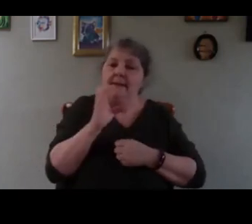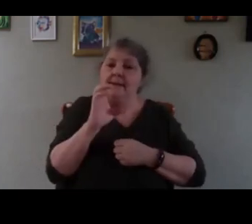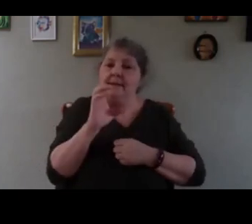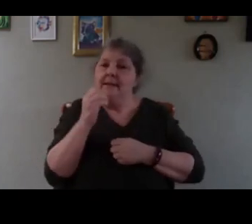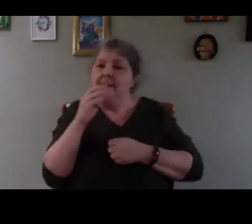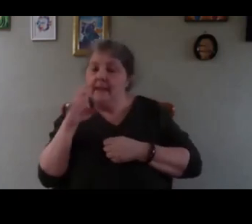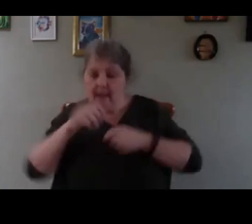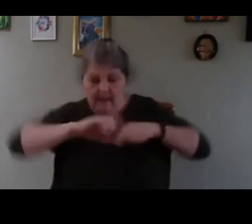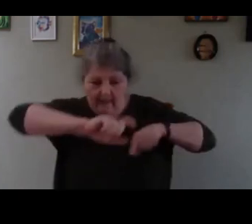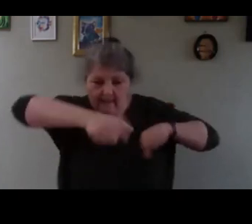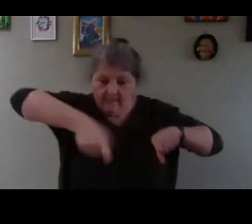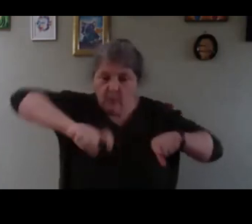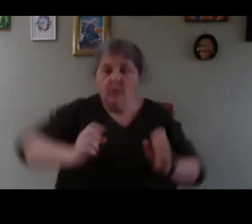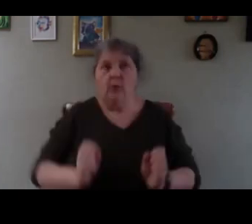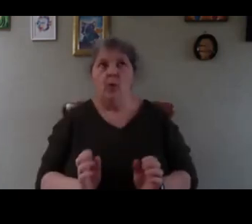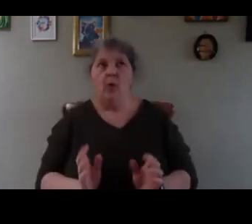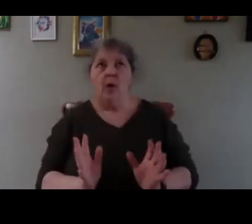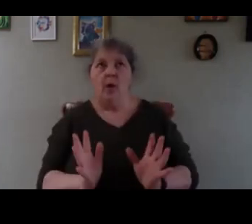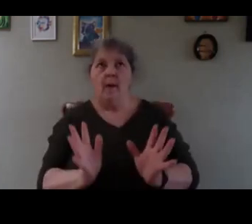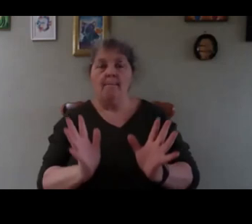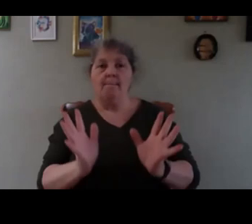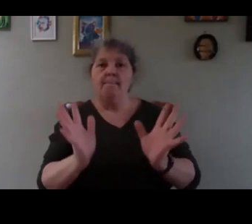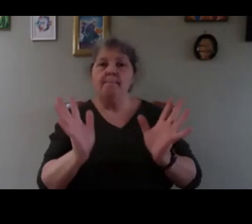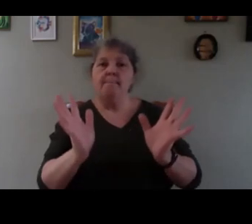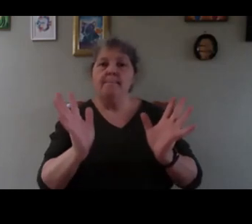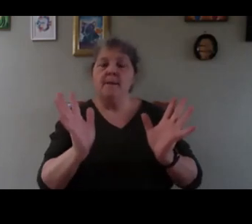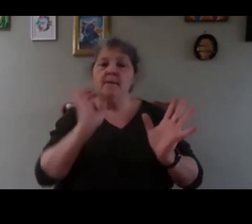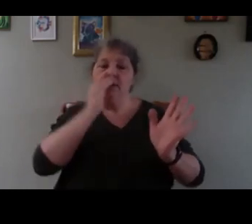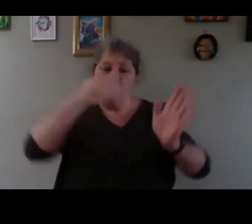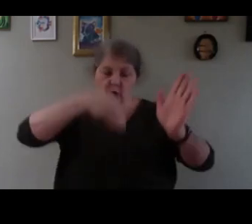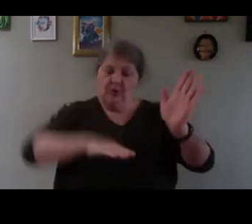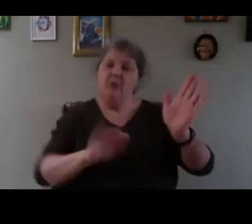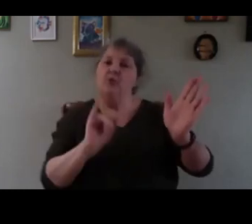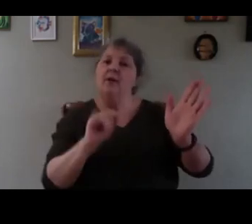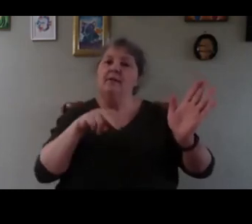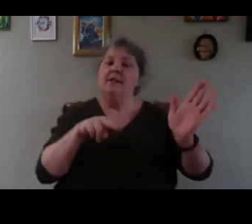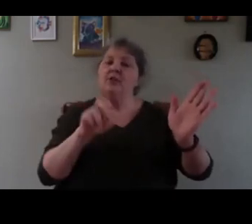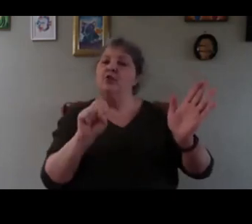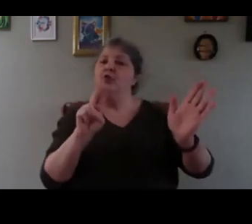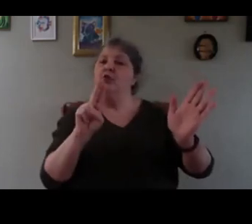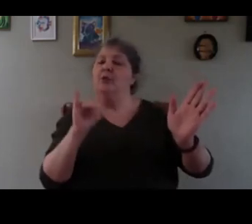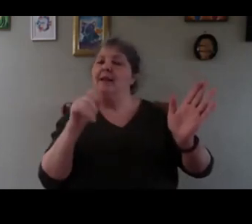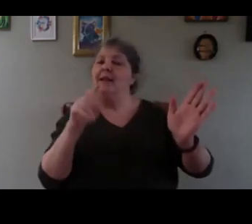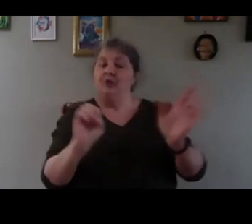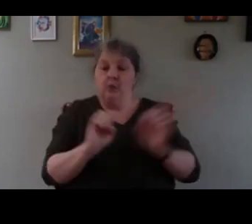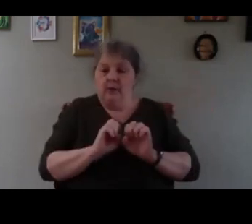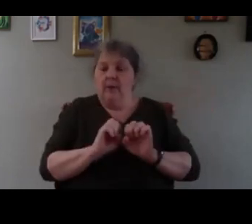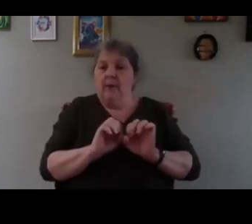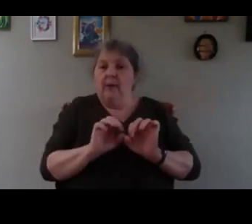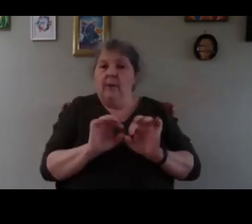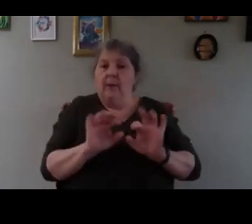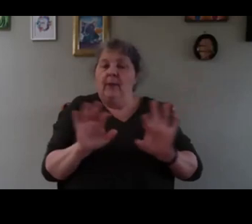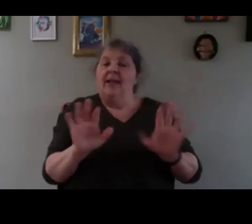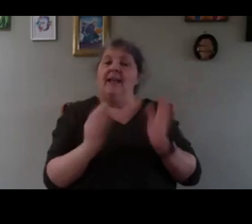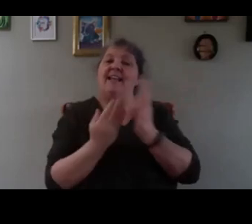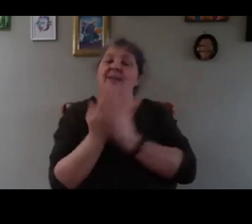to go up because underneath you have the insulation is going to radiate into the slates